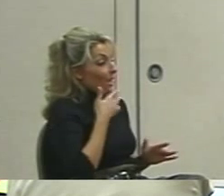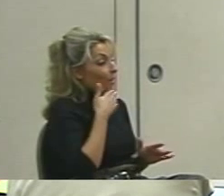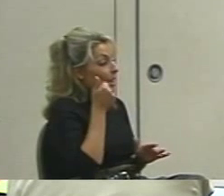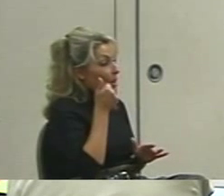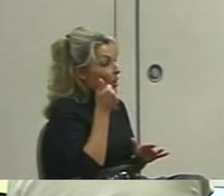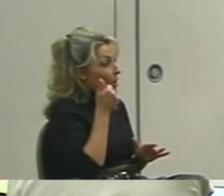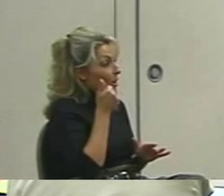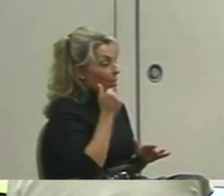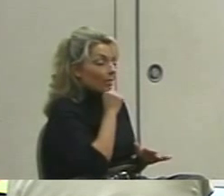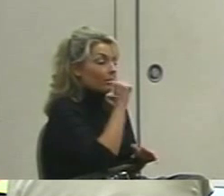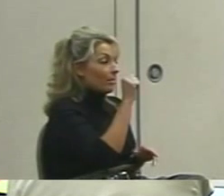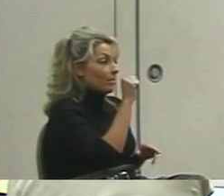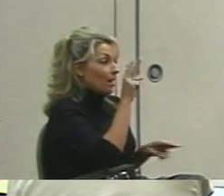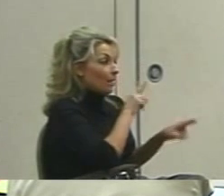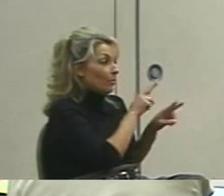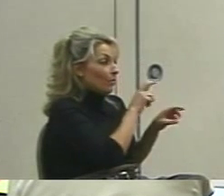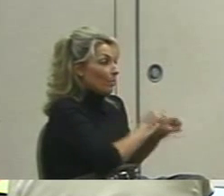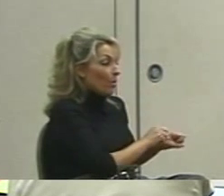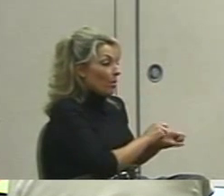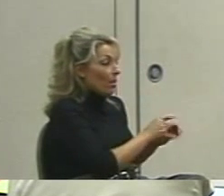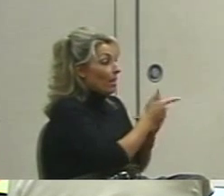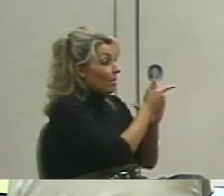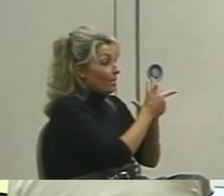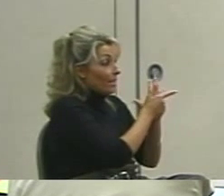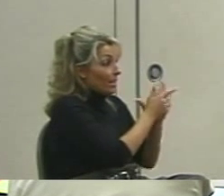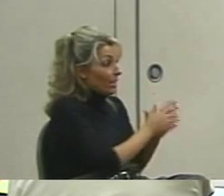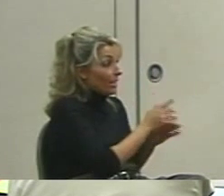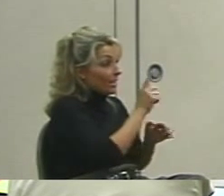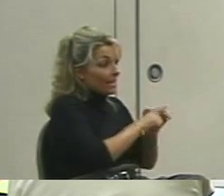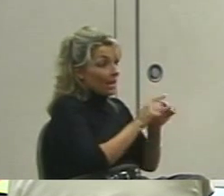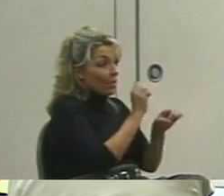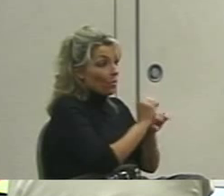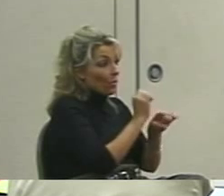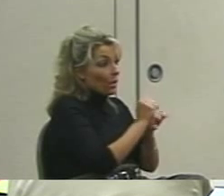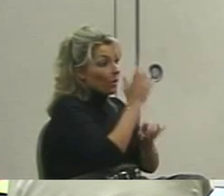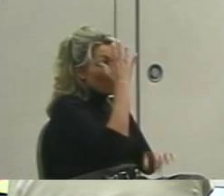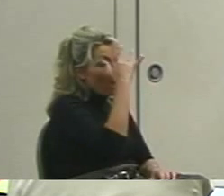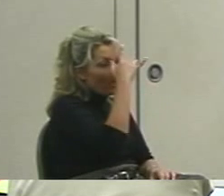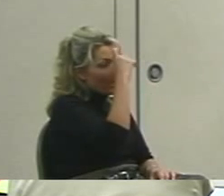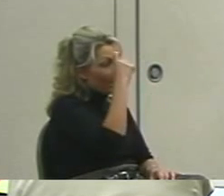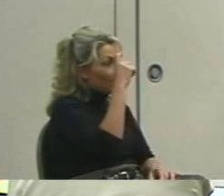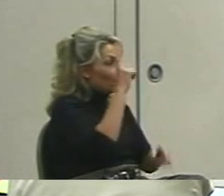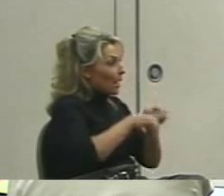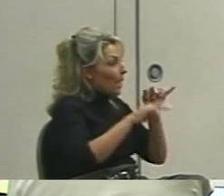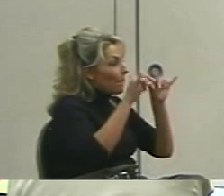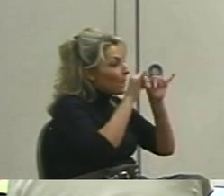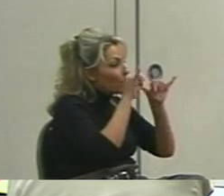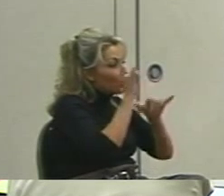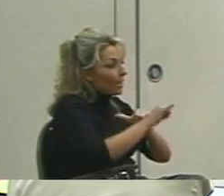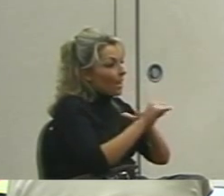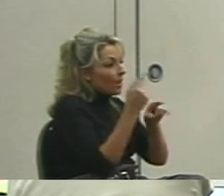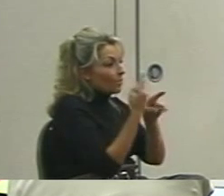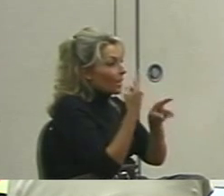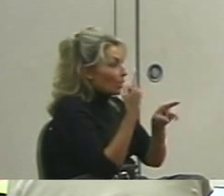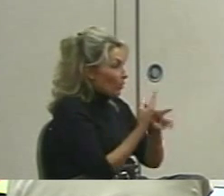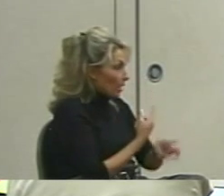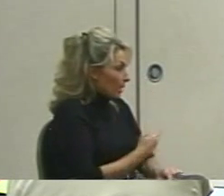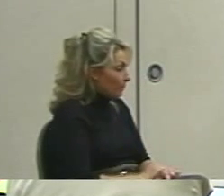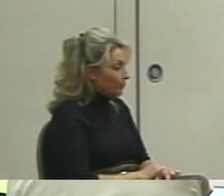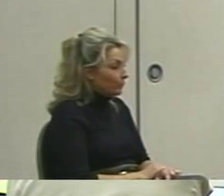not observable. Legally, can't work because you can't measure that on a regular basis.